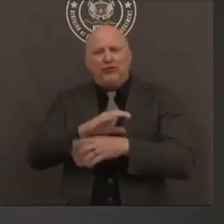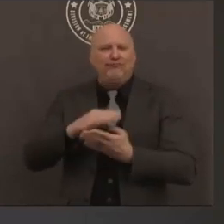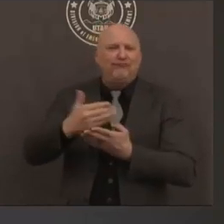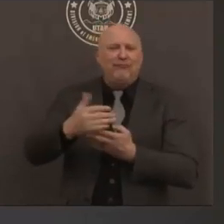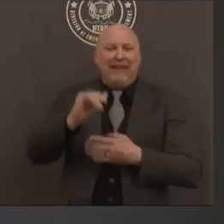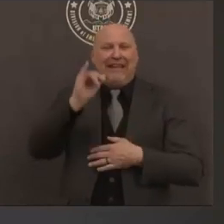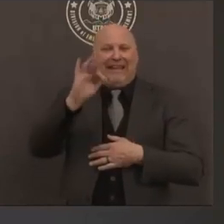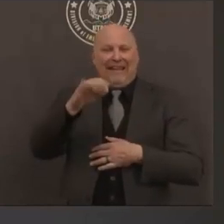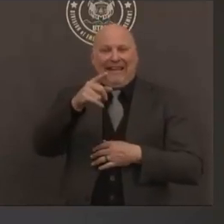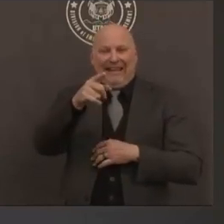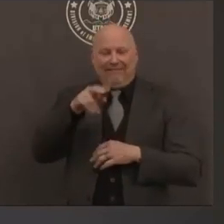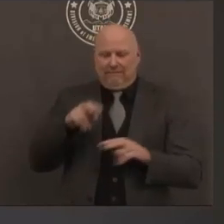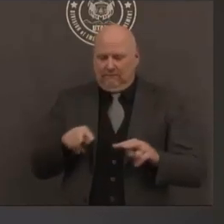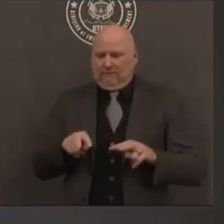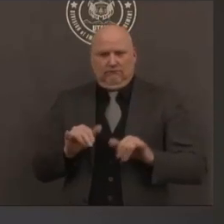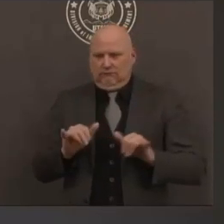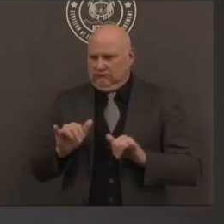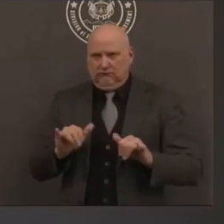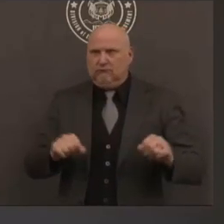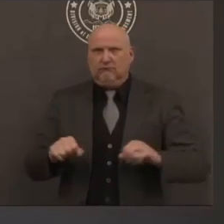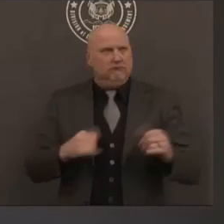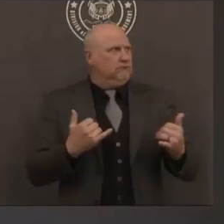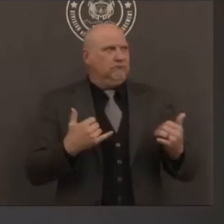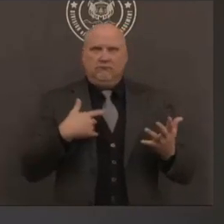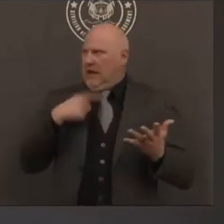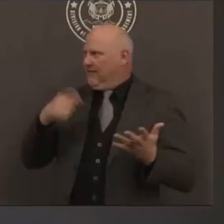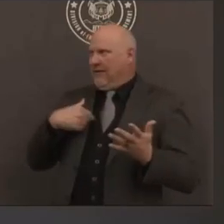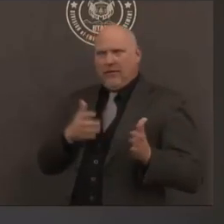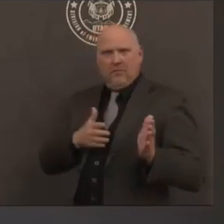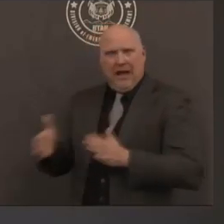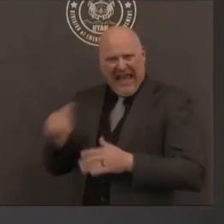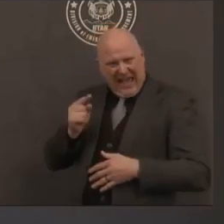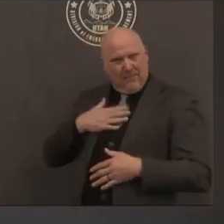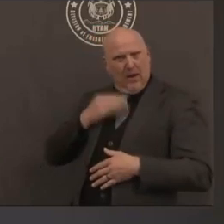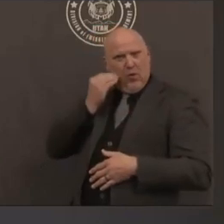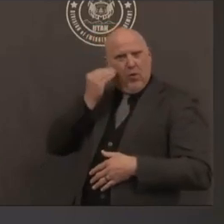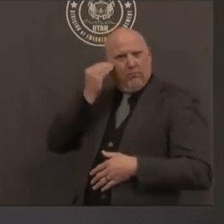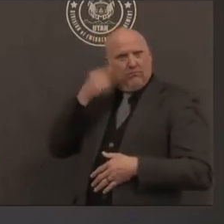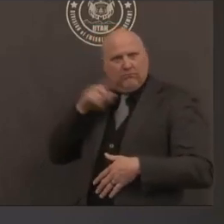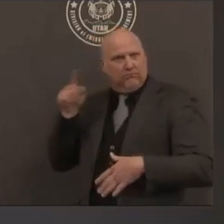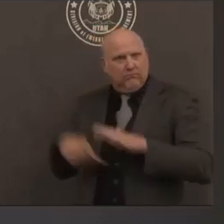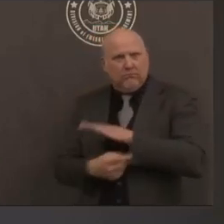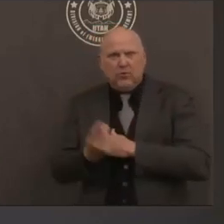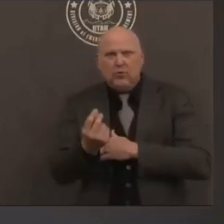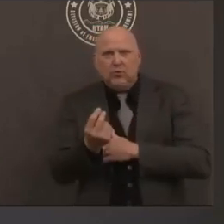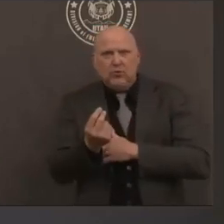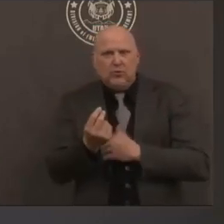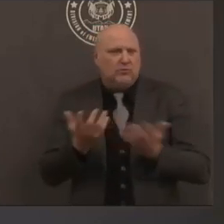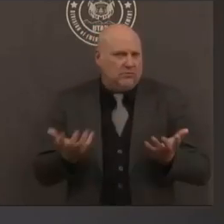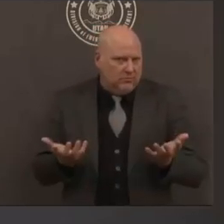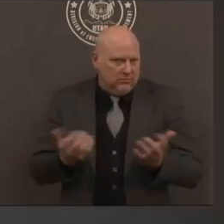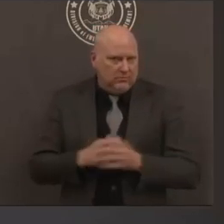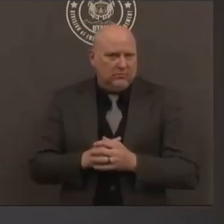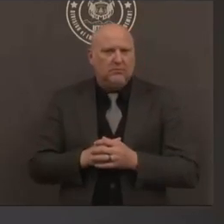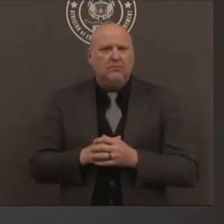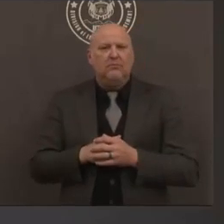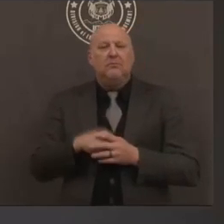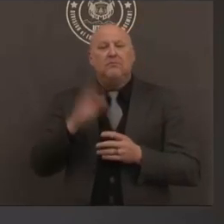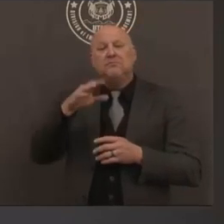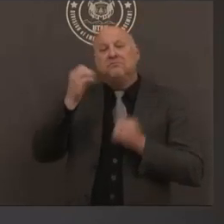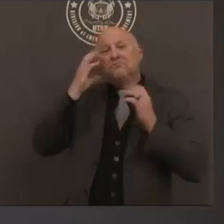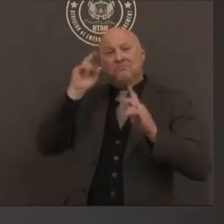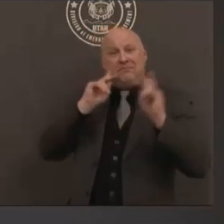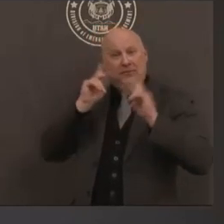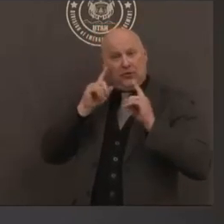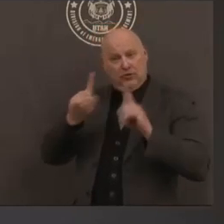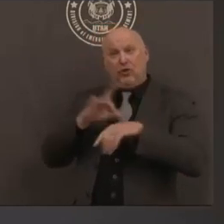learned that through our contacts and social media and through all of you who have reached out to us that many people during an earthquake and our recent earthquakes are getting